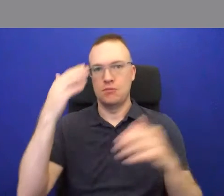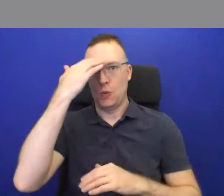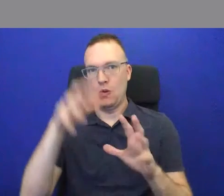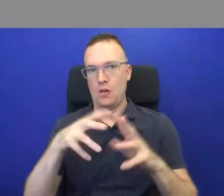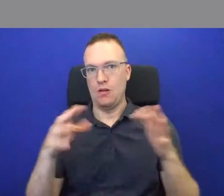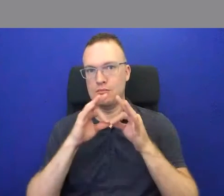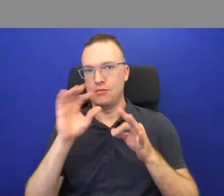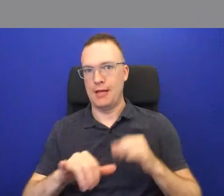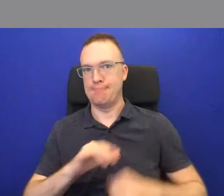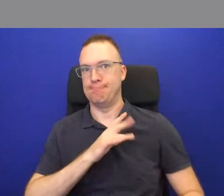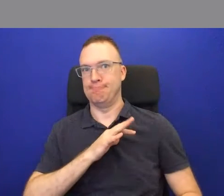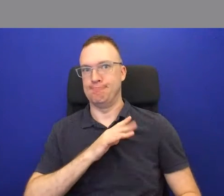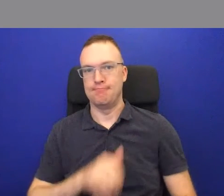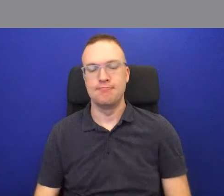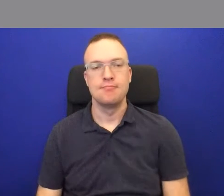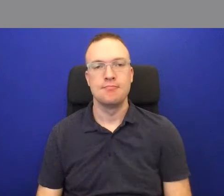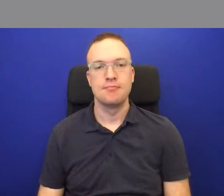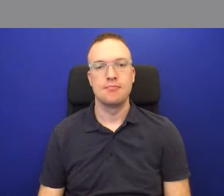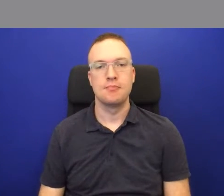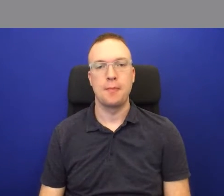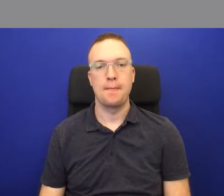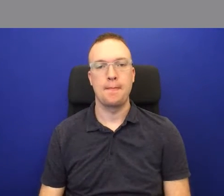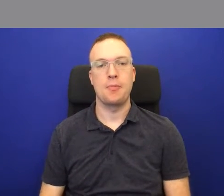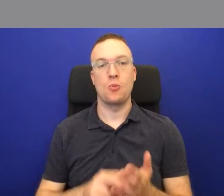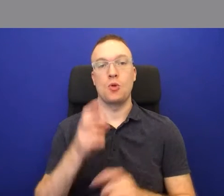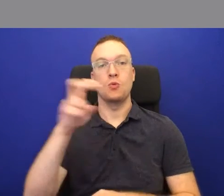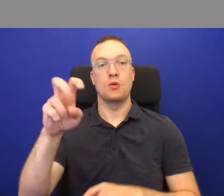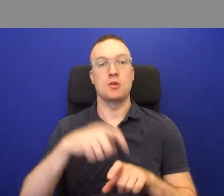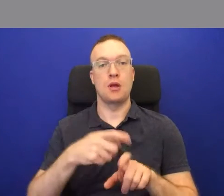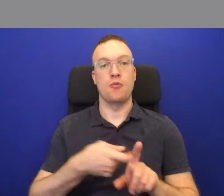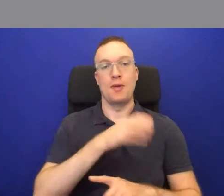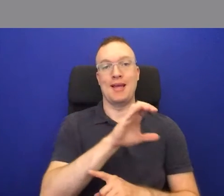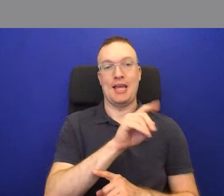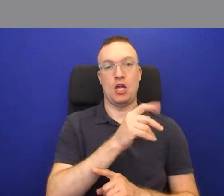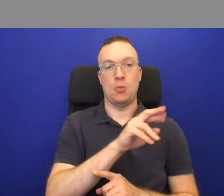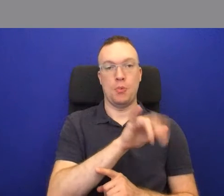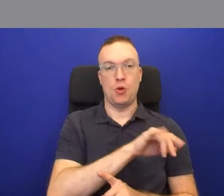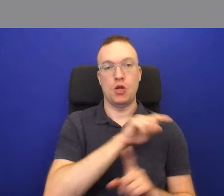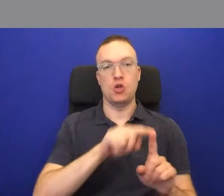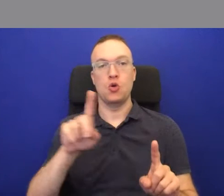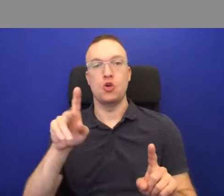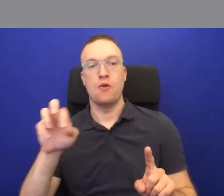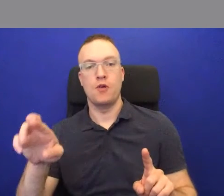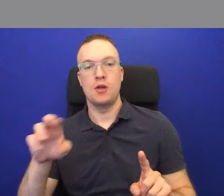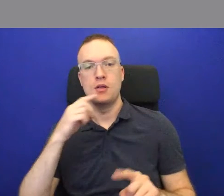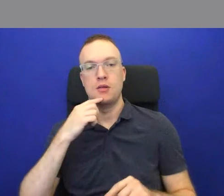So the journey time from Canterbury to Dover, it says, three